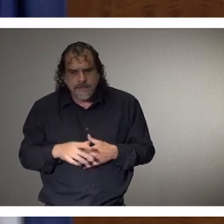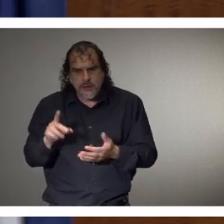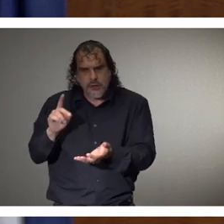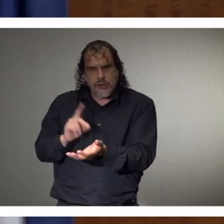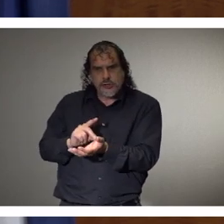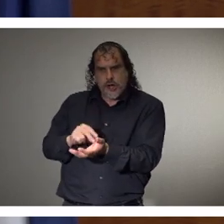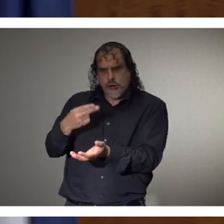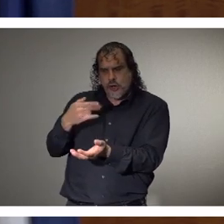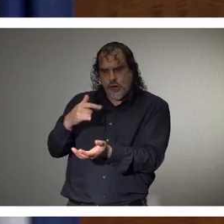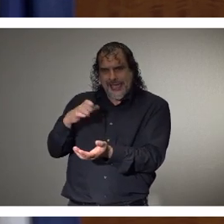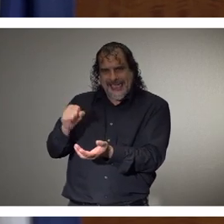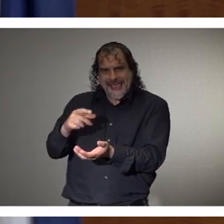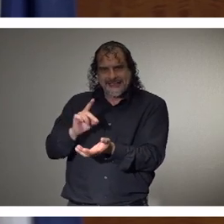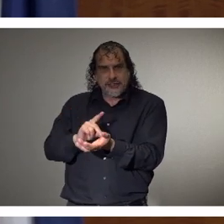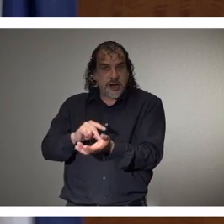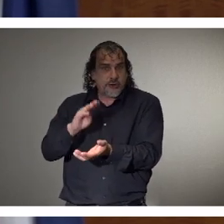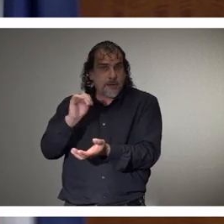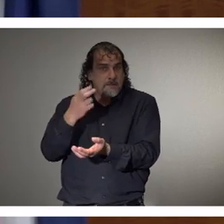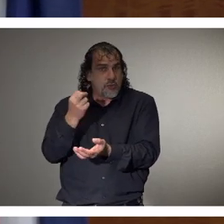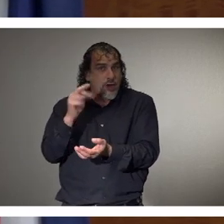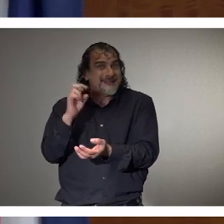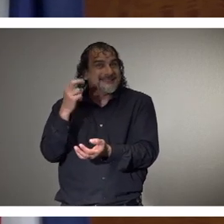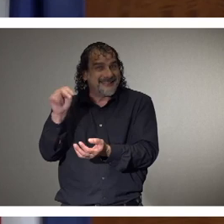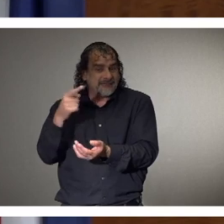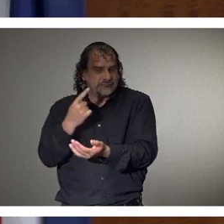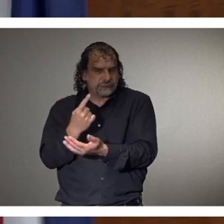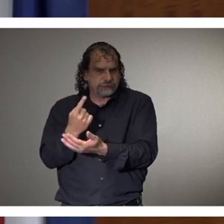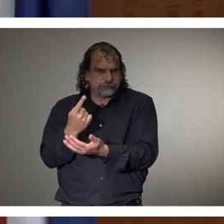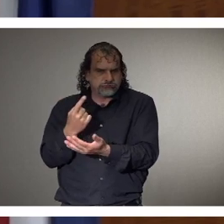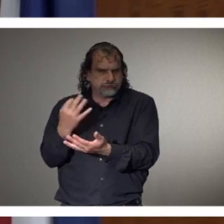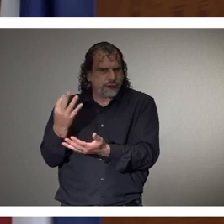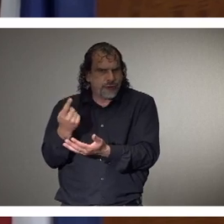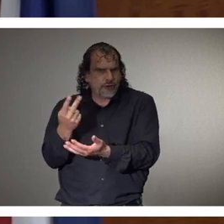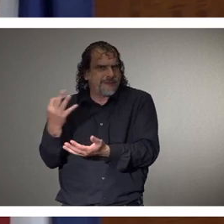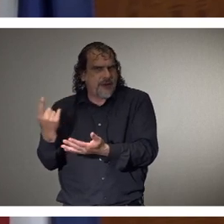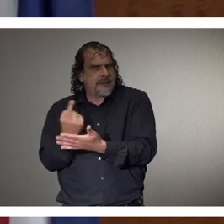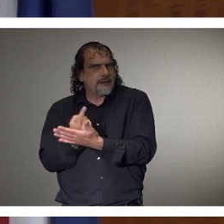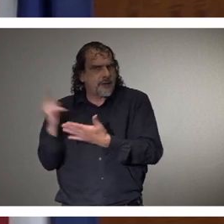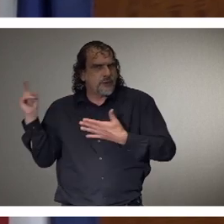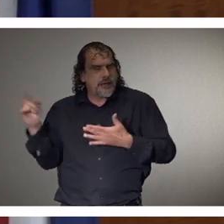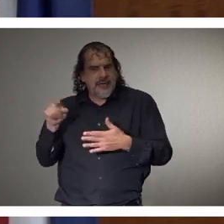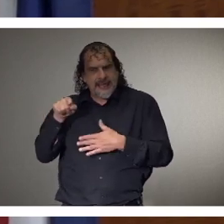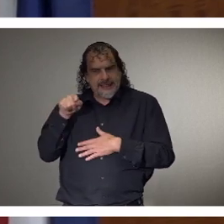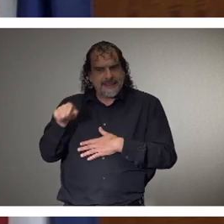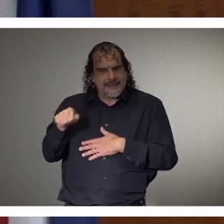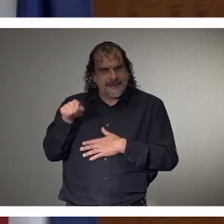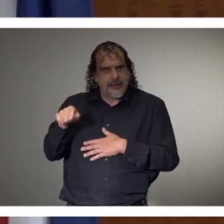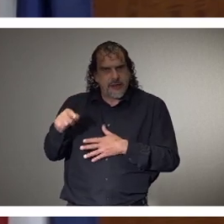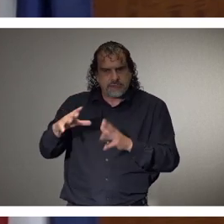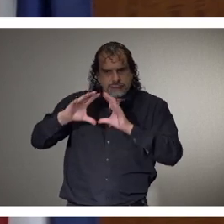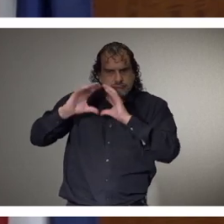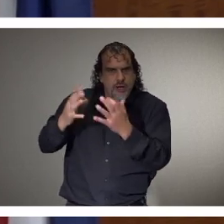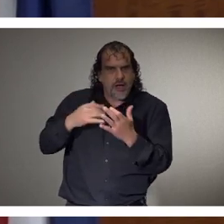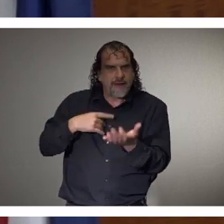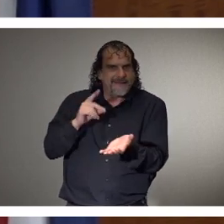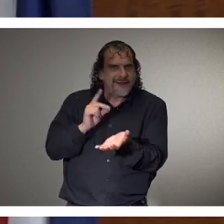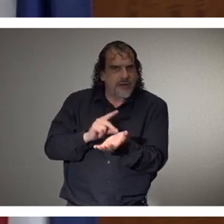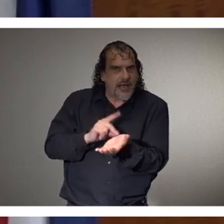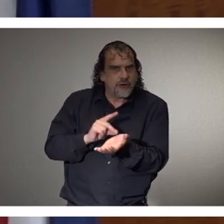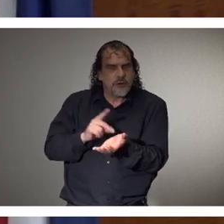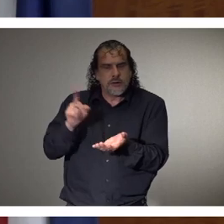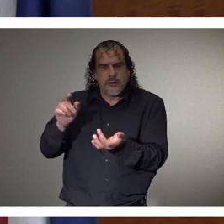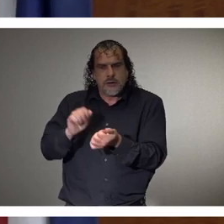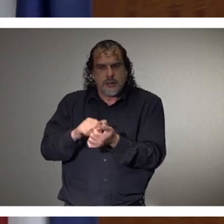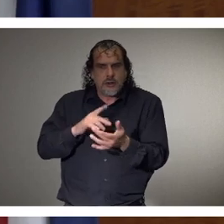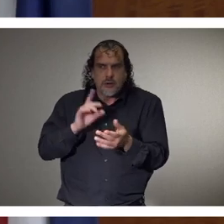Hayes and Dr. Brunson here one day late last week, and it's their group of medical professionals working with the